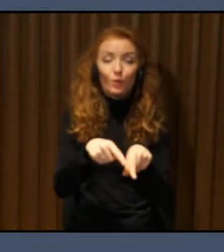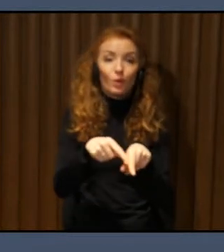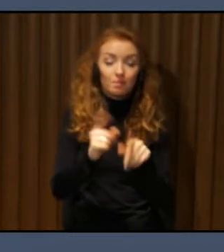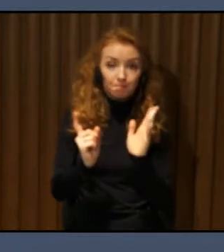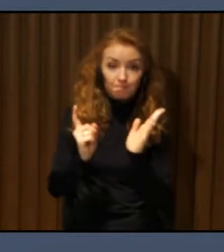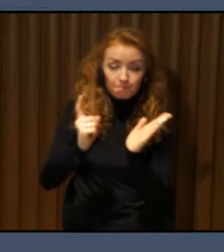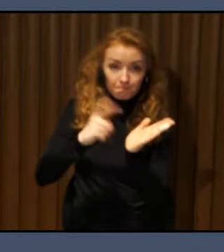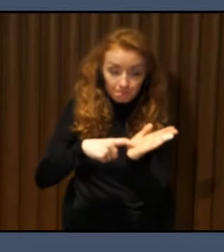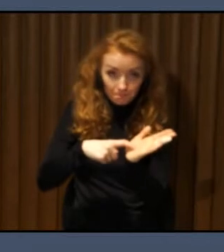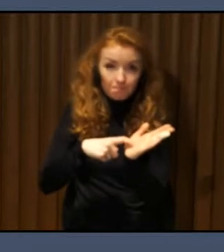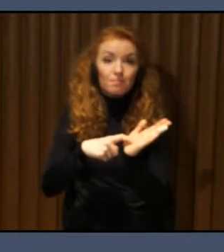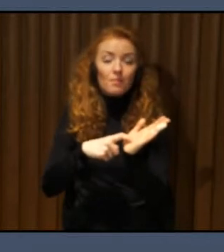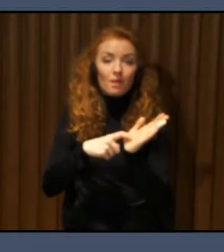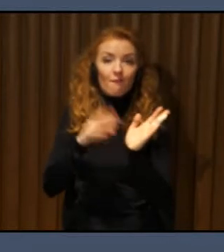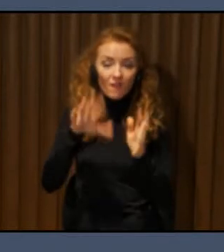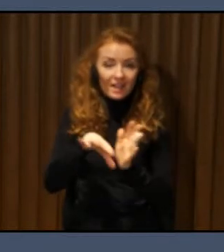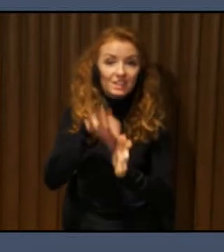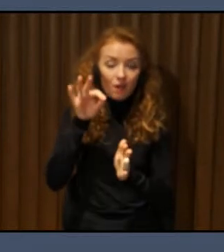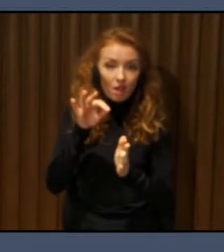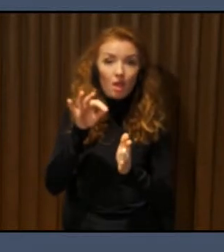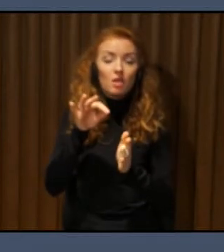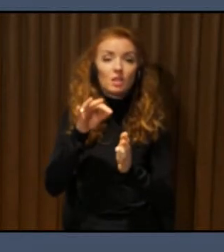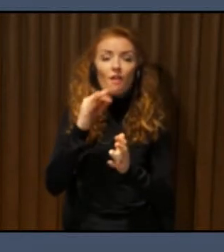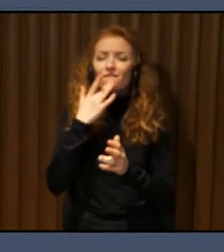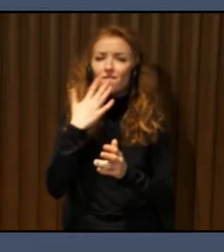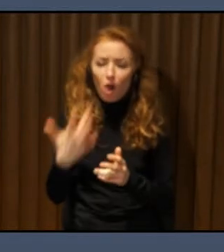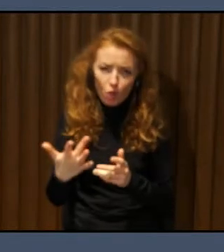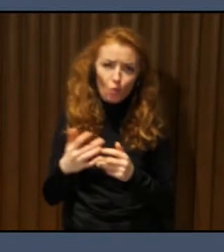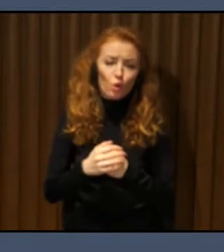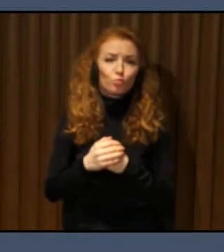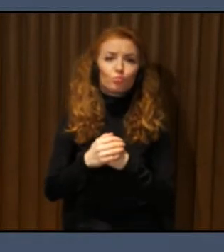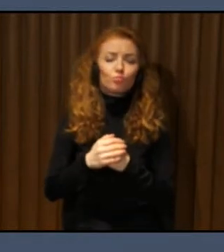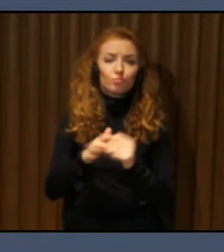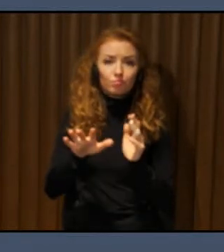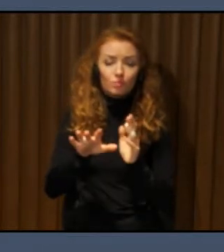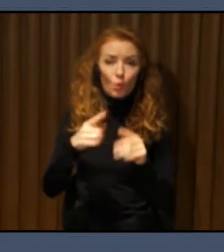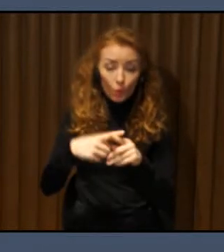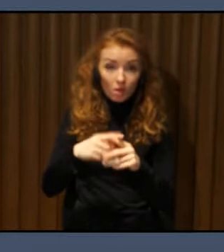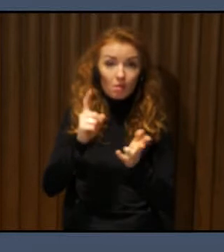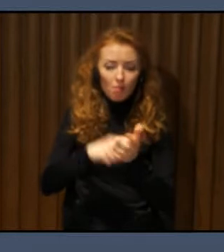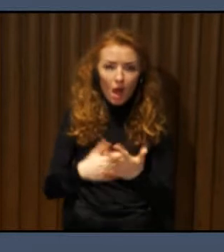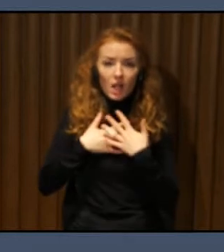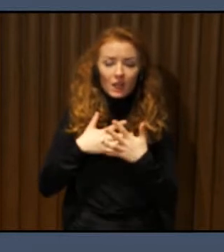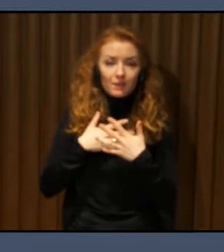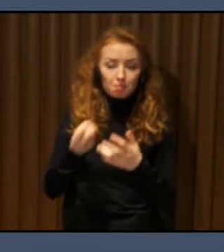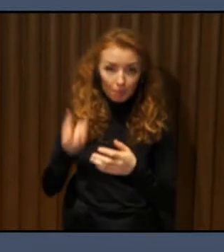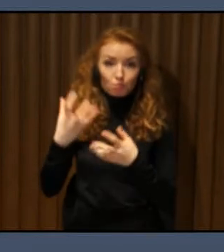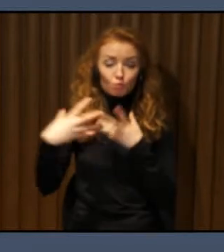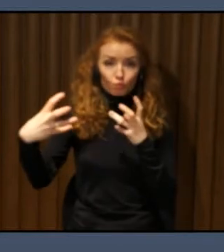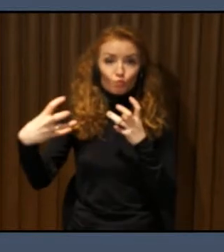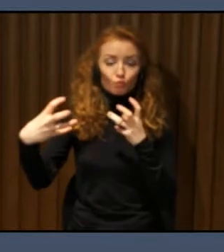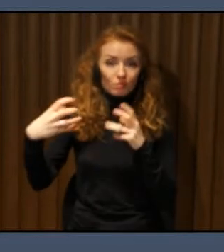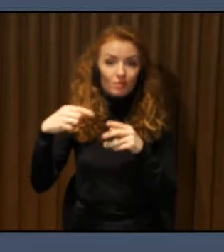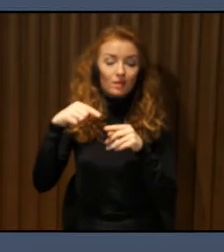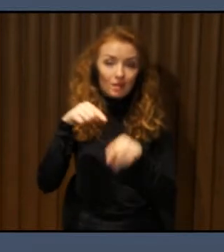They can choose a language. And on the same ID, we install audio beacons in front of